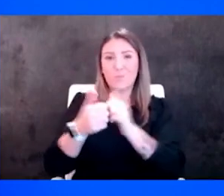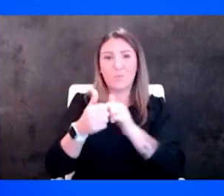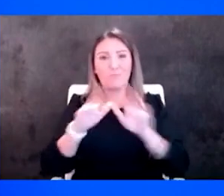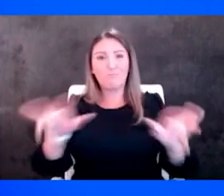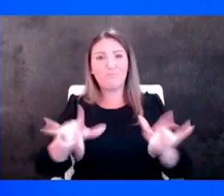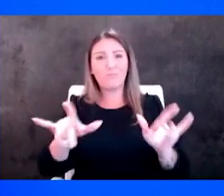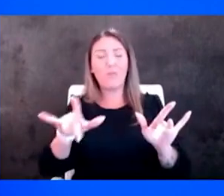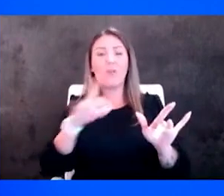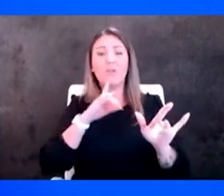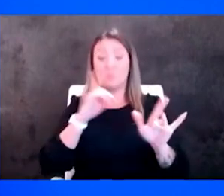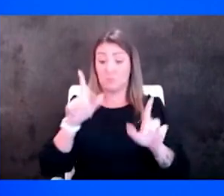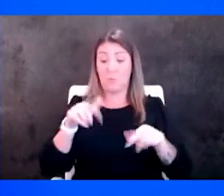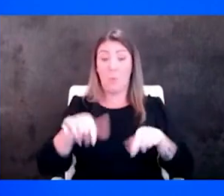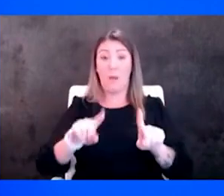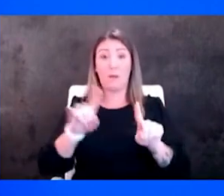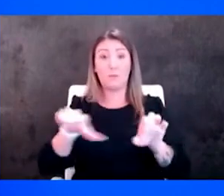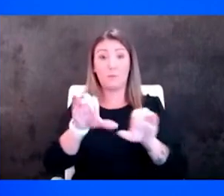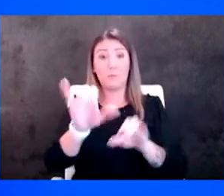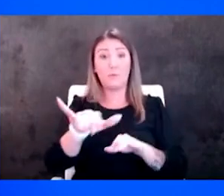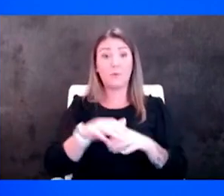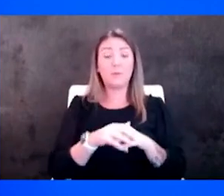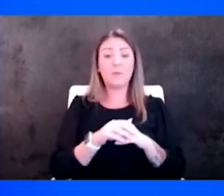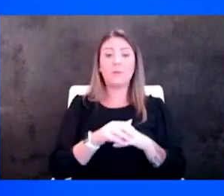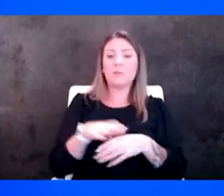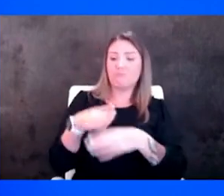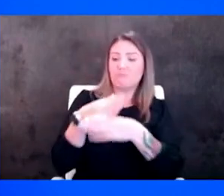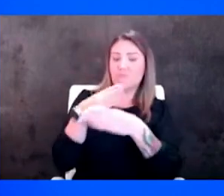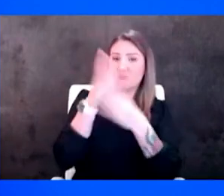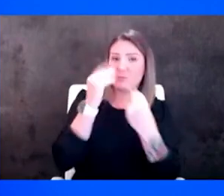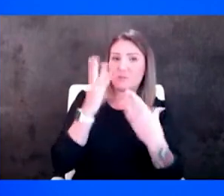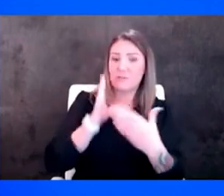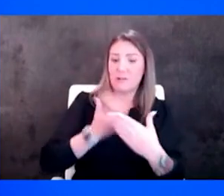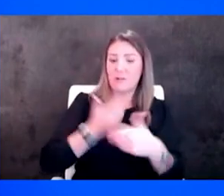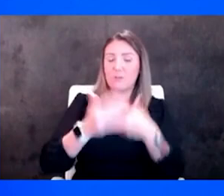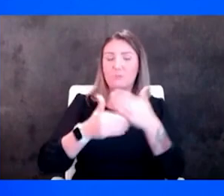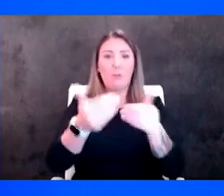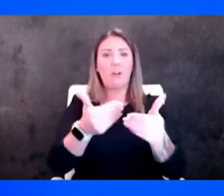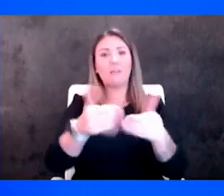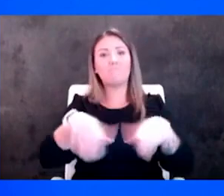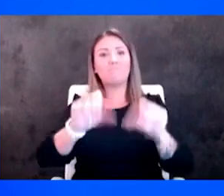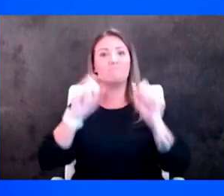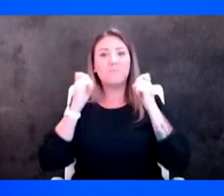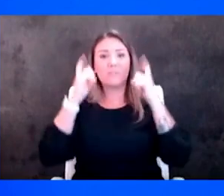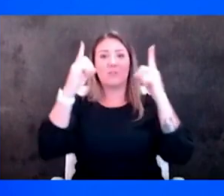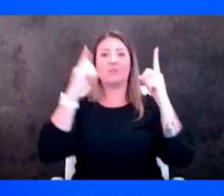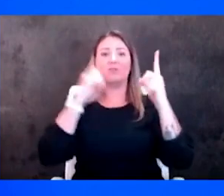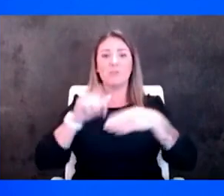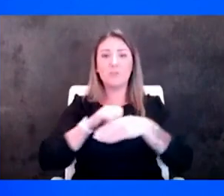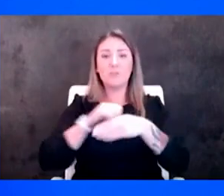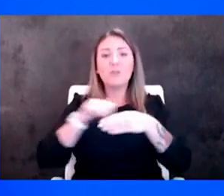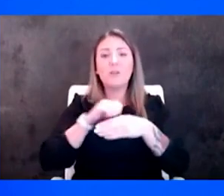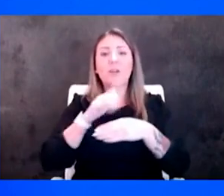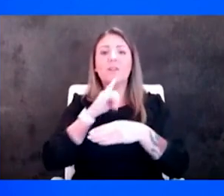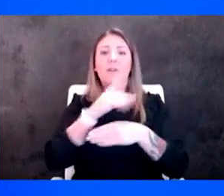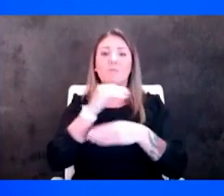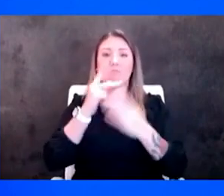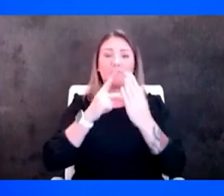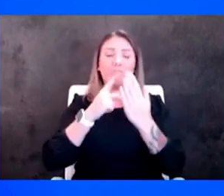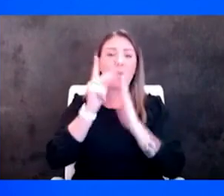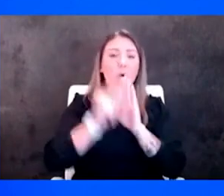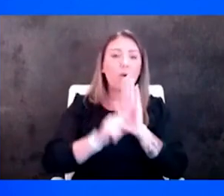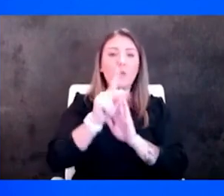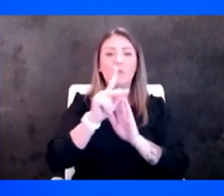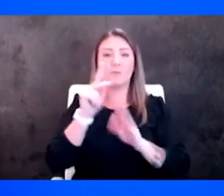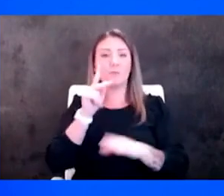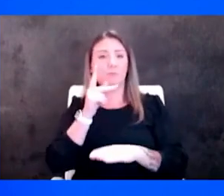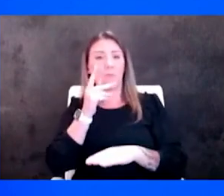done that and and we've shared with them our process is about taking education training and protocols to the local rural communities